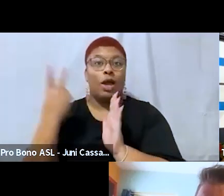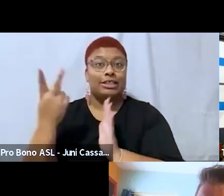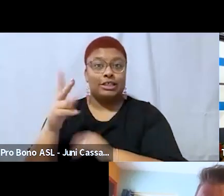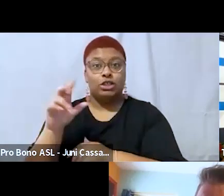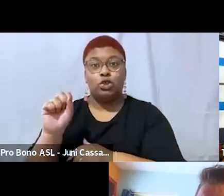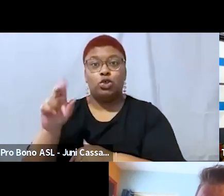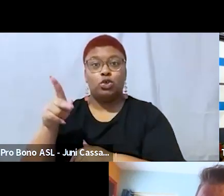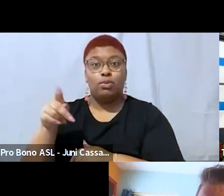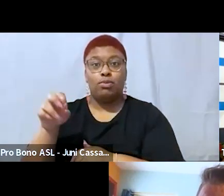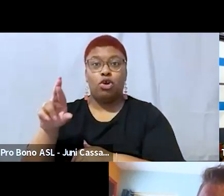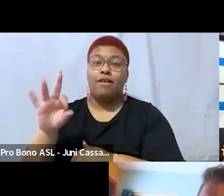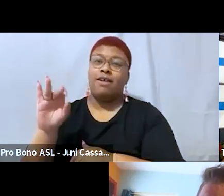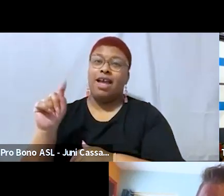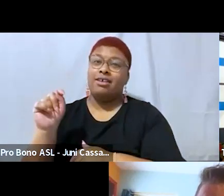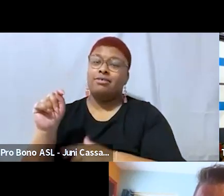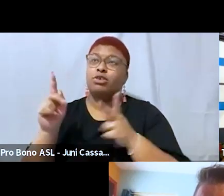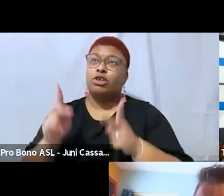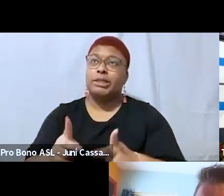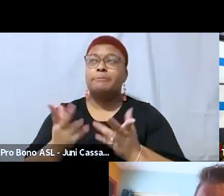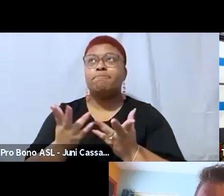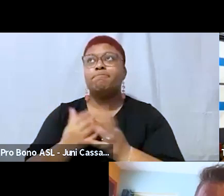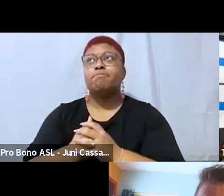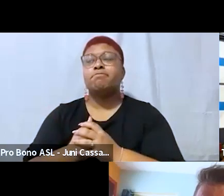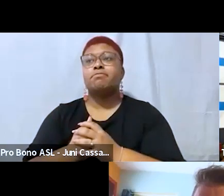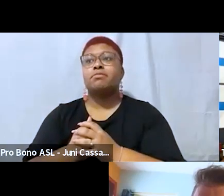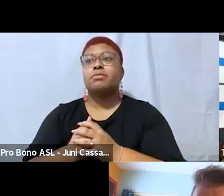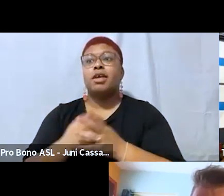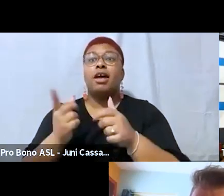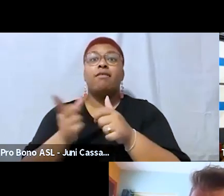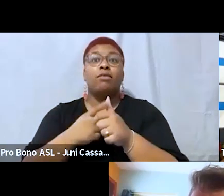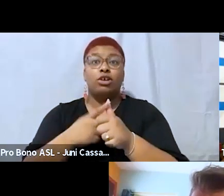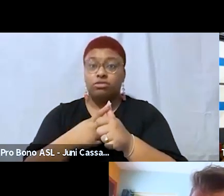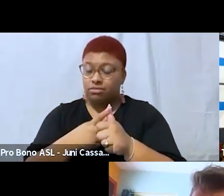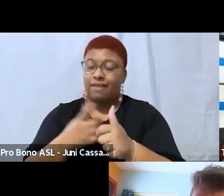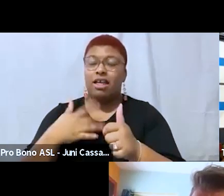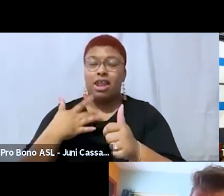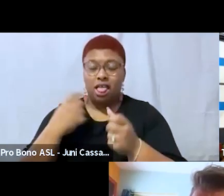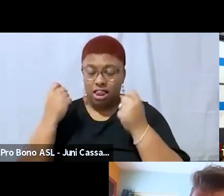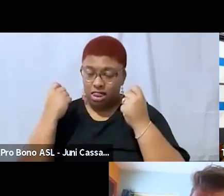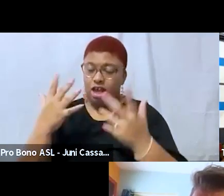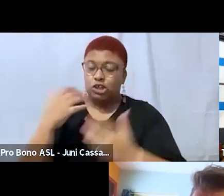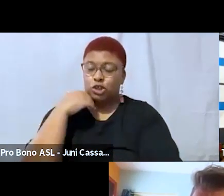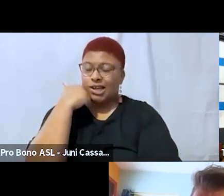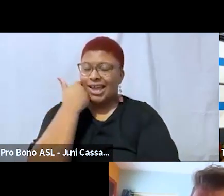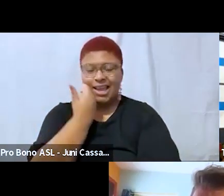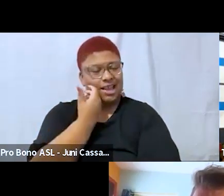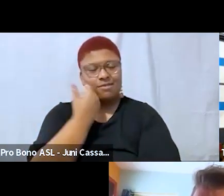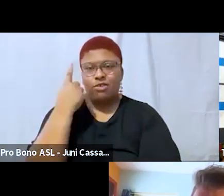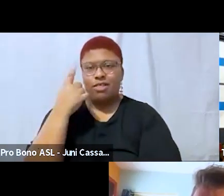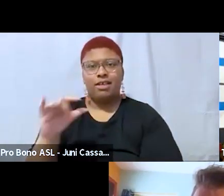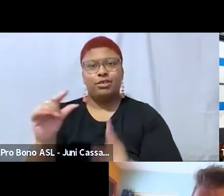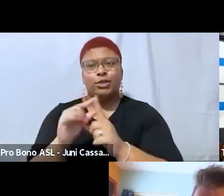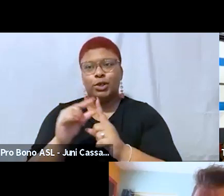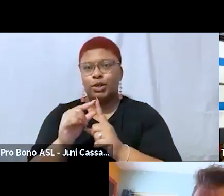um at first um there was a great degree of shame um with the term or like just